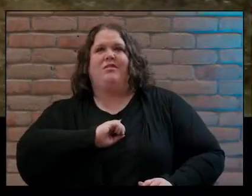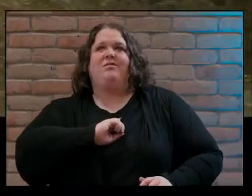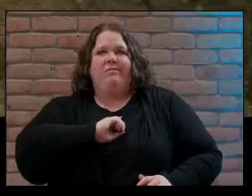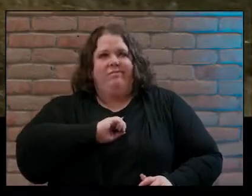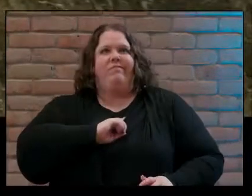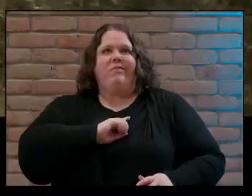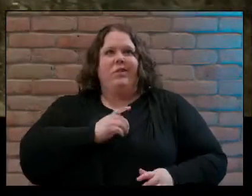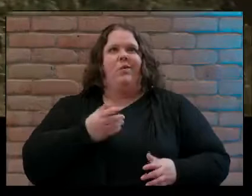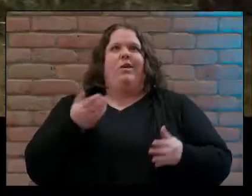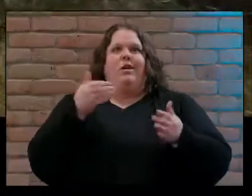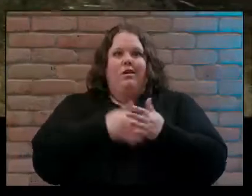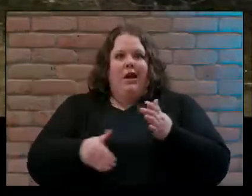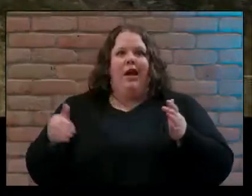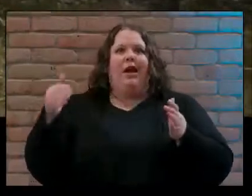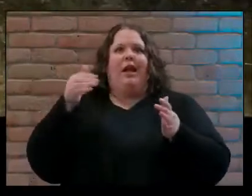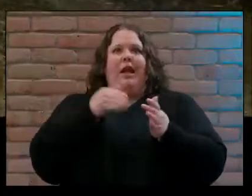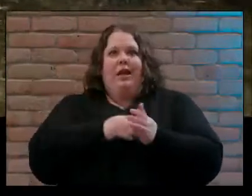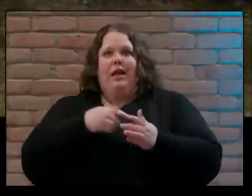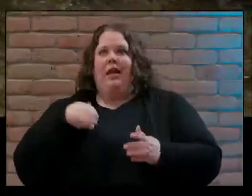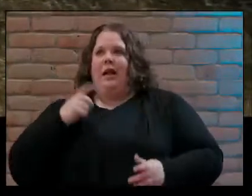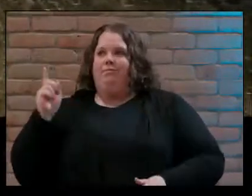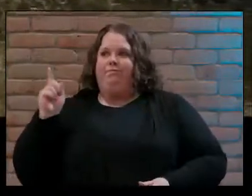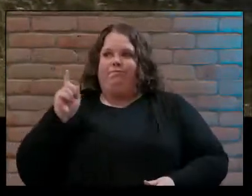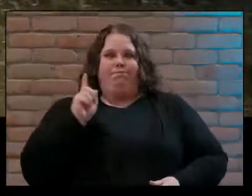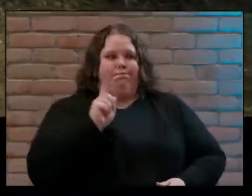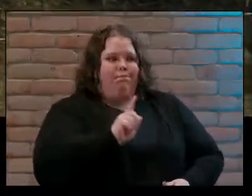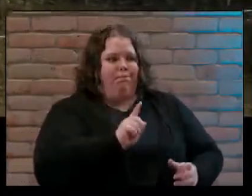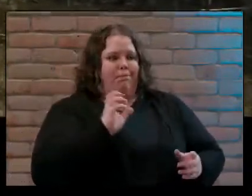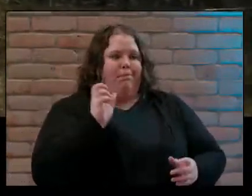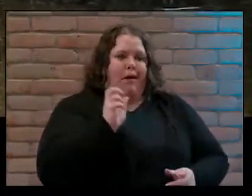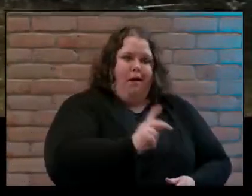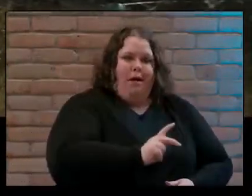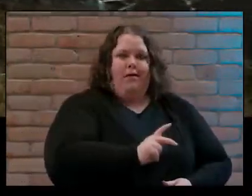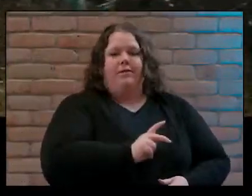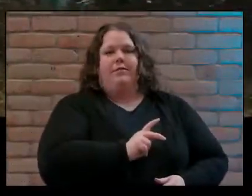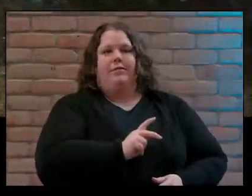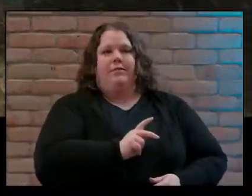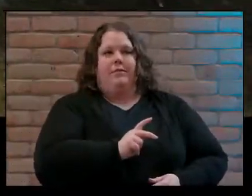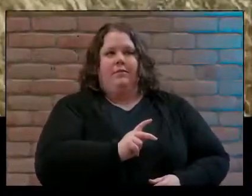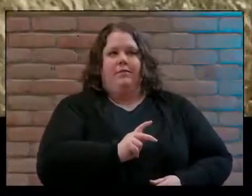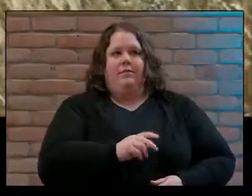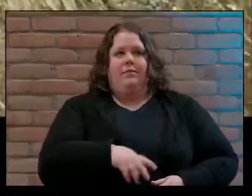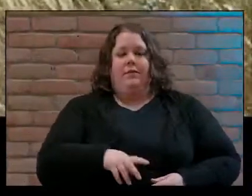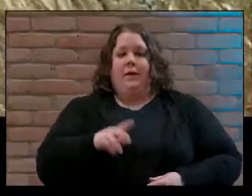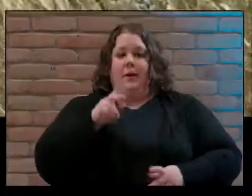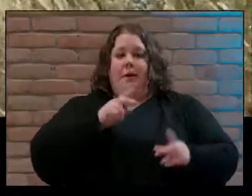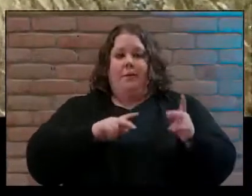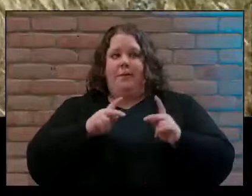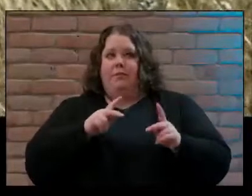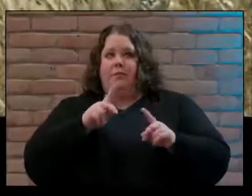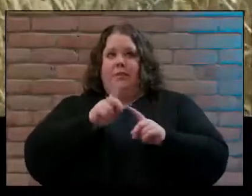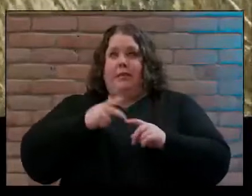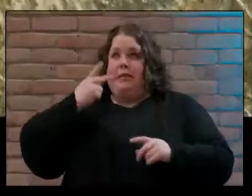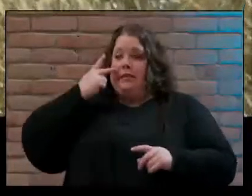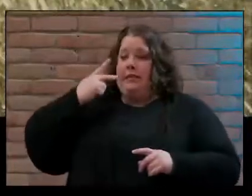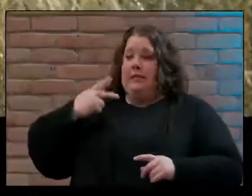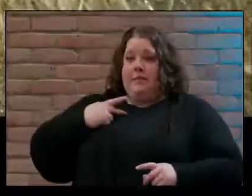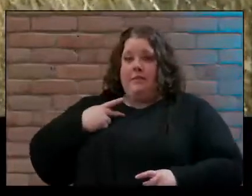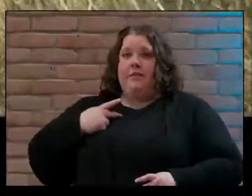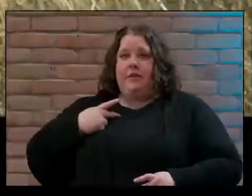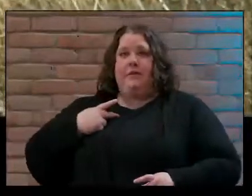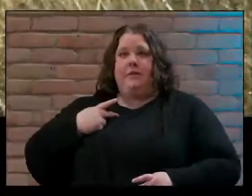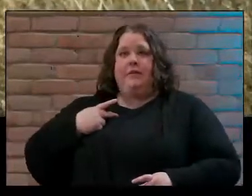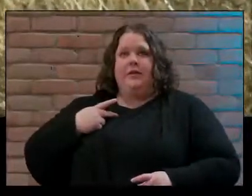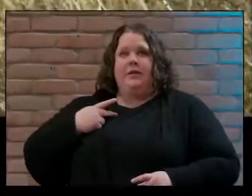over and over no one else could see me I always came